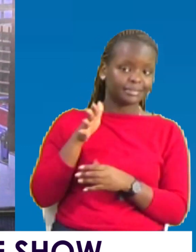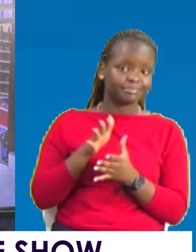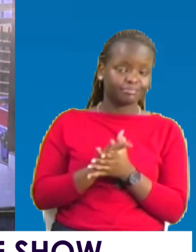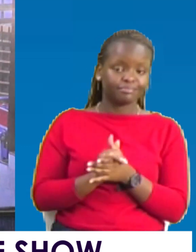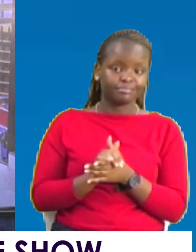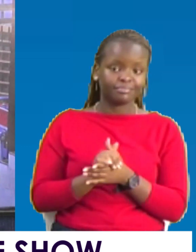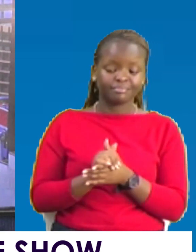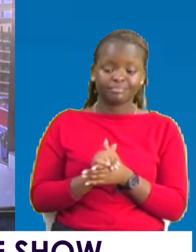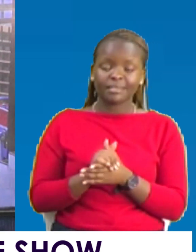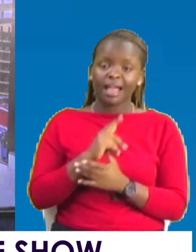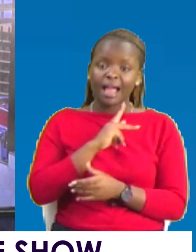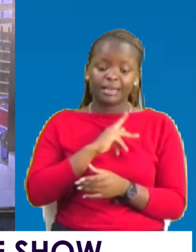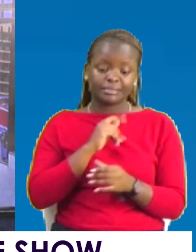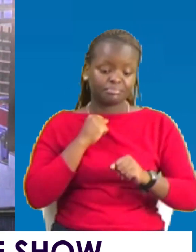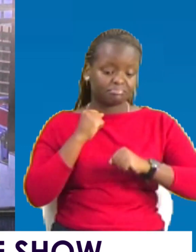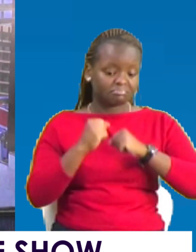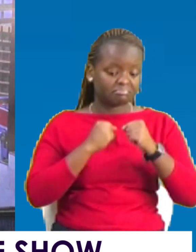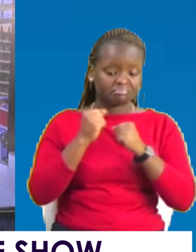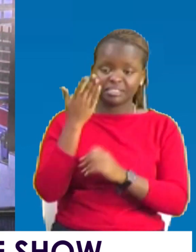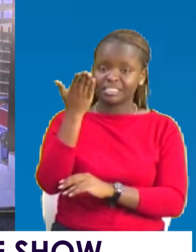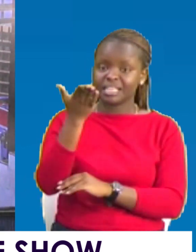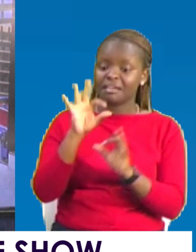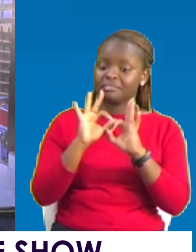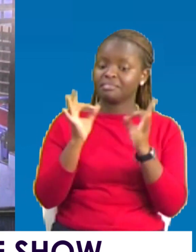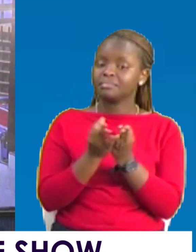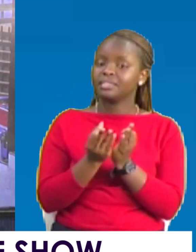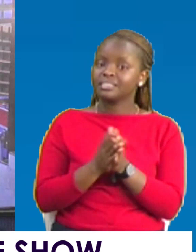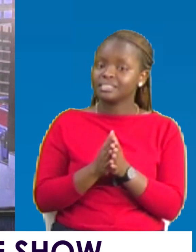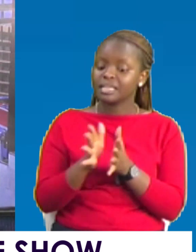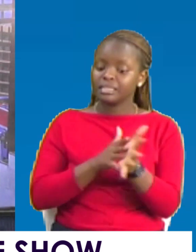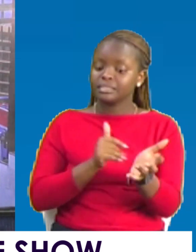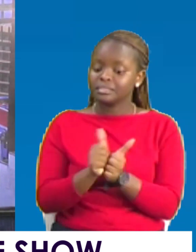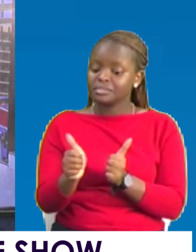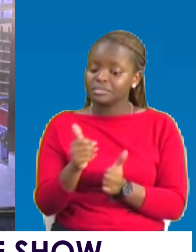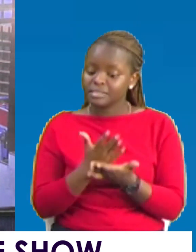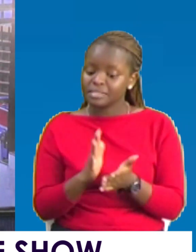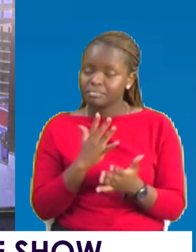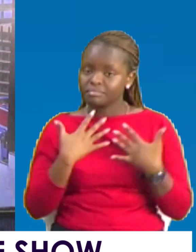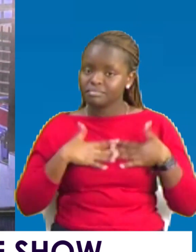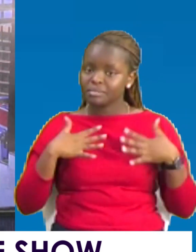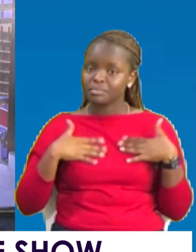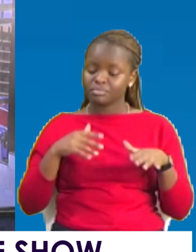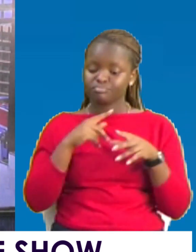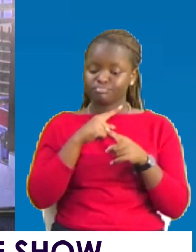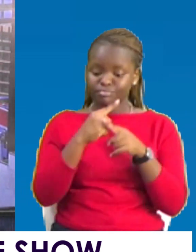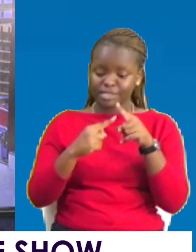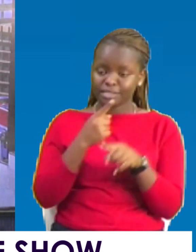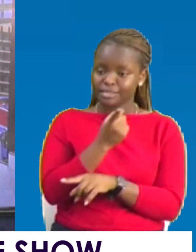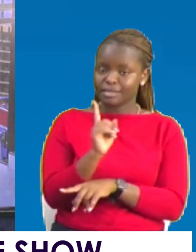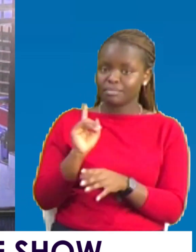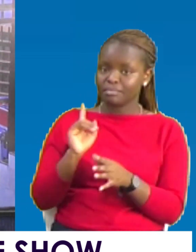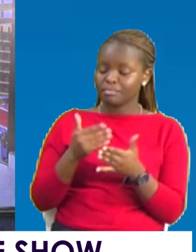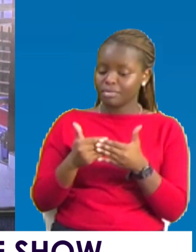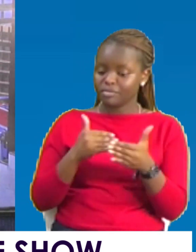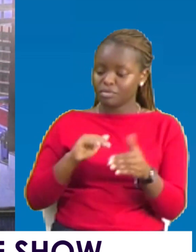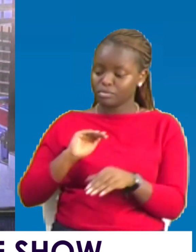The kind of woes that have been there in families. Destroying some of these people. It is killing them. Before they show up in